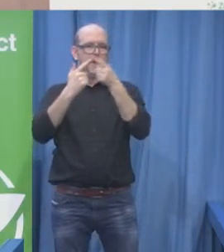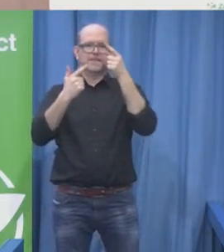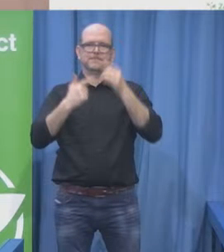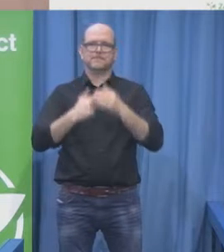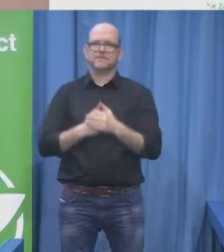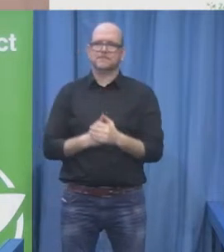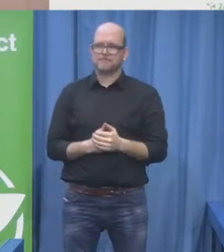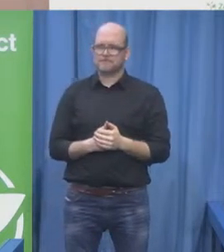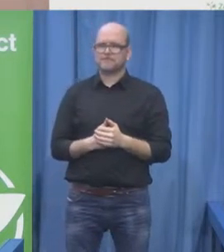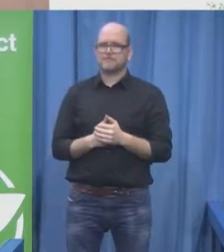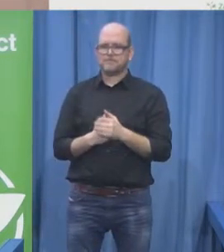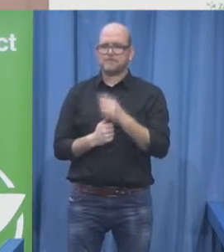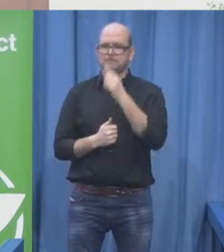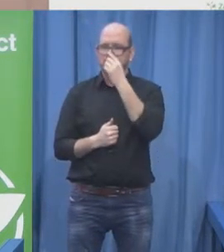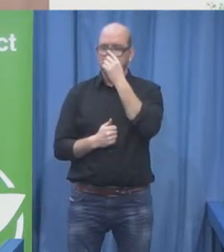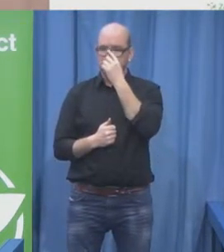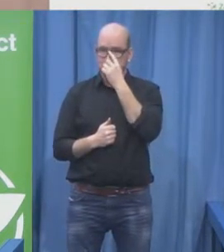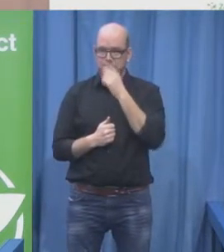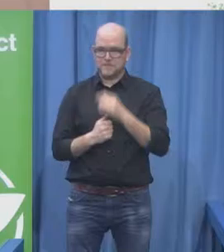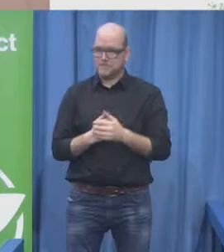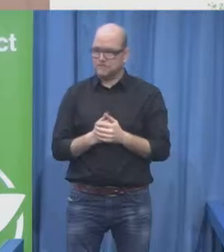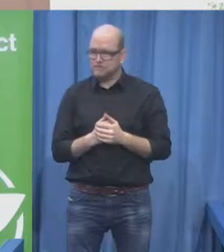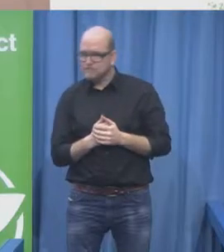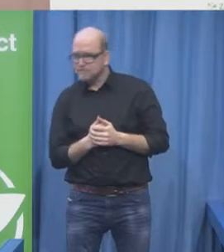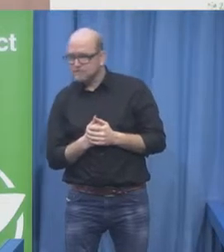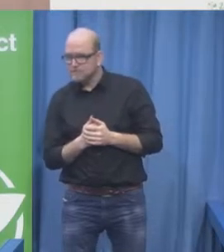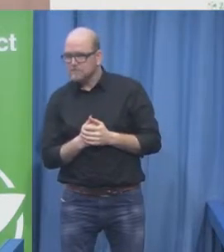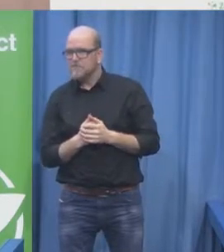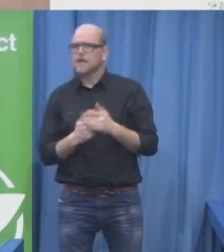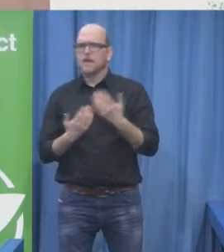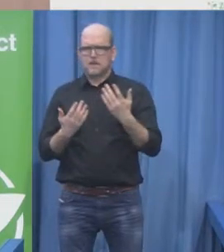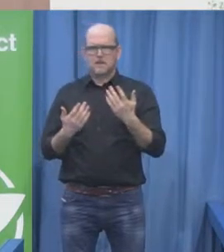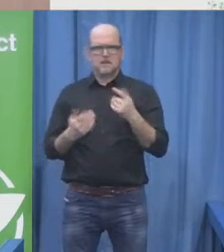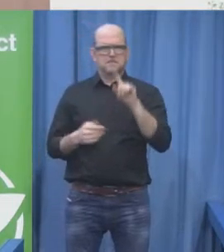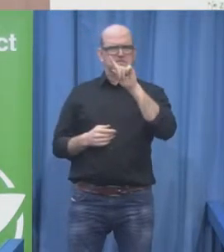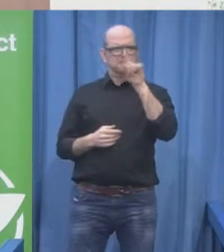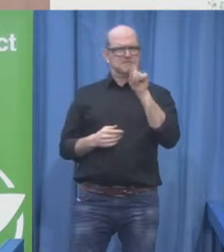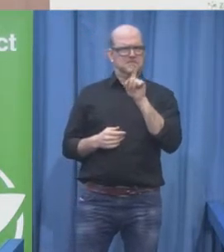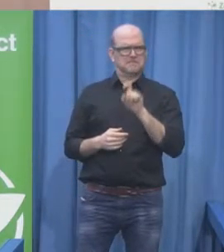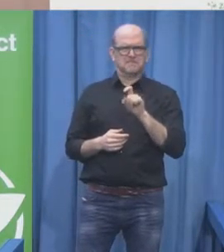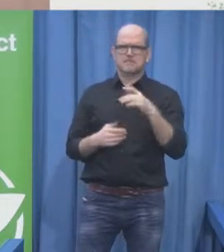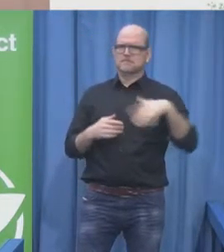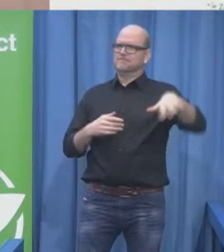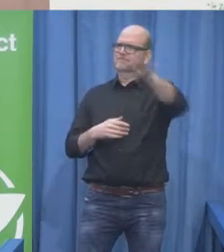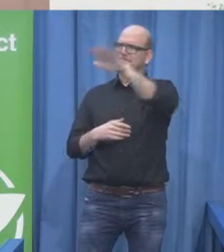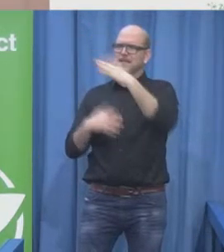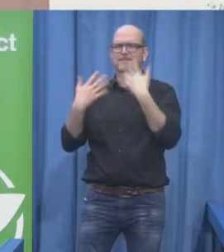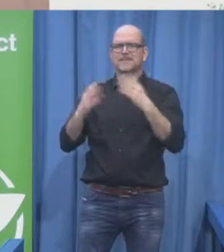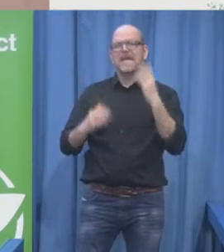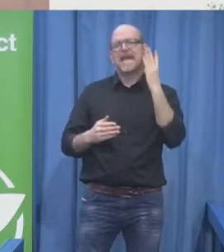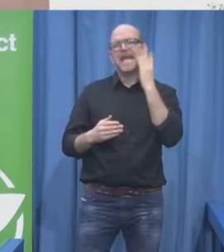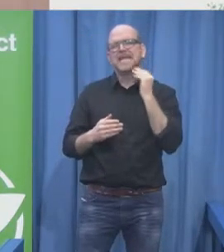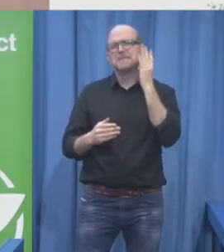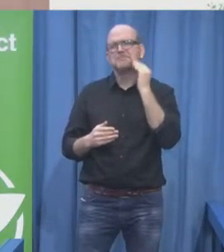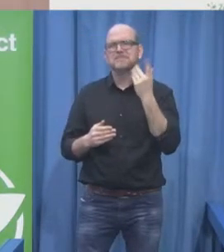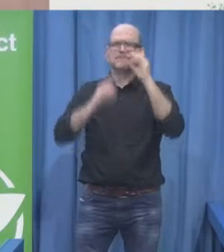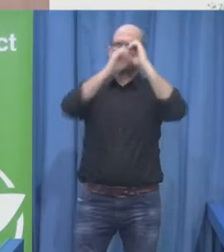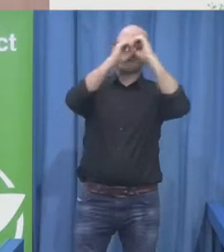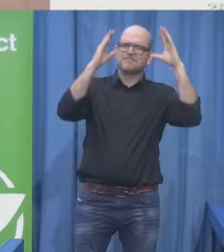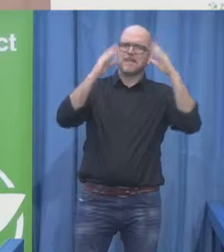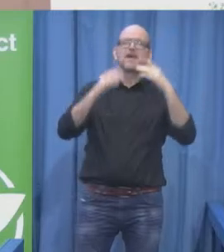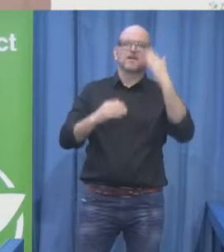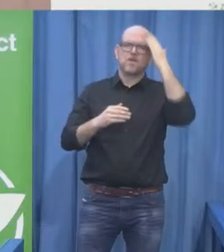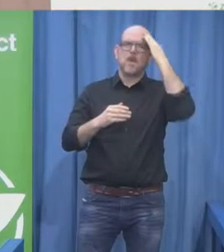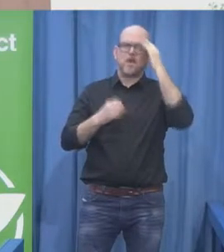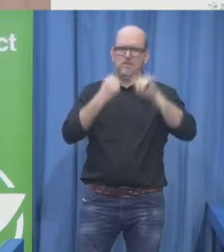sector, and others present here today, are the costs that this implies. When persons with